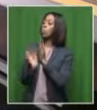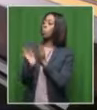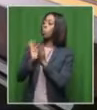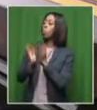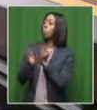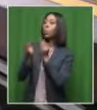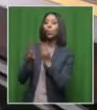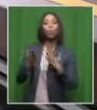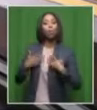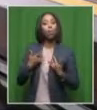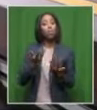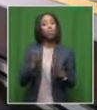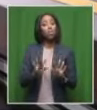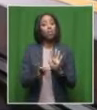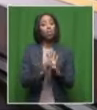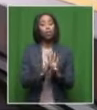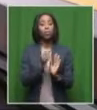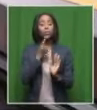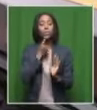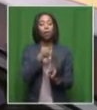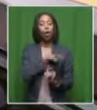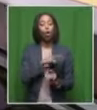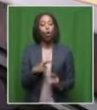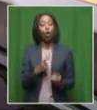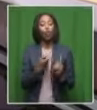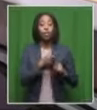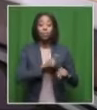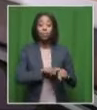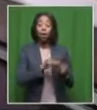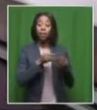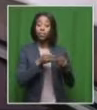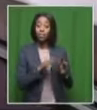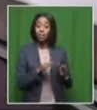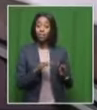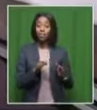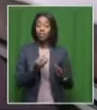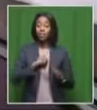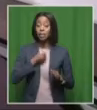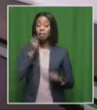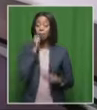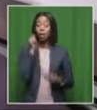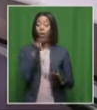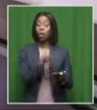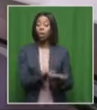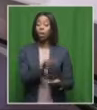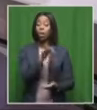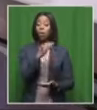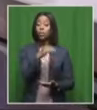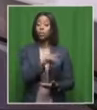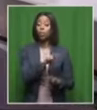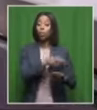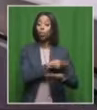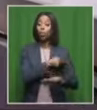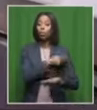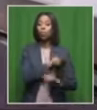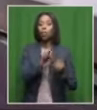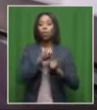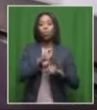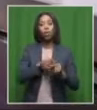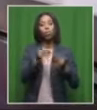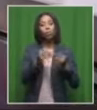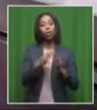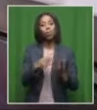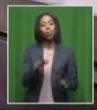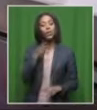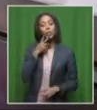were you able to establish how long it took from the time that they started, the young man who ended up in ICU, from the time that he started